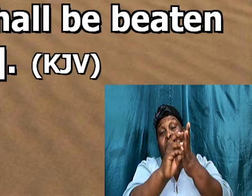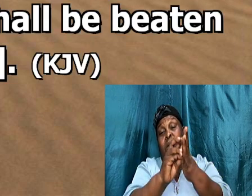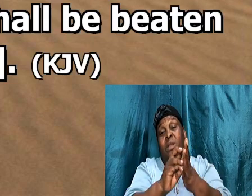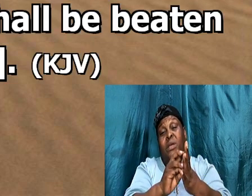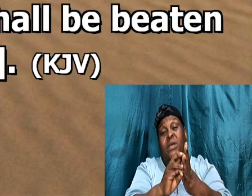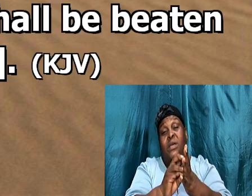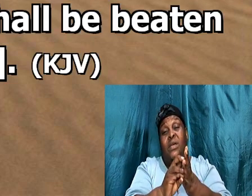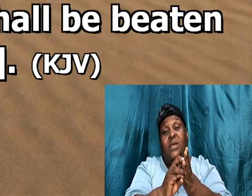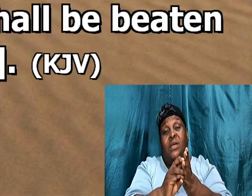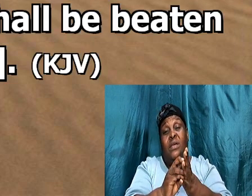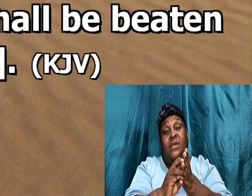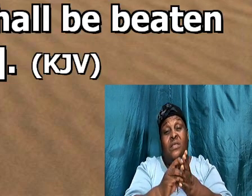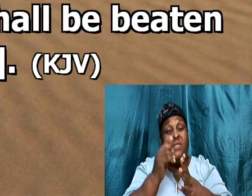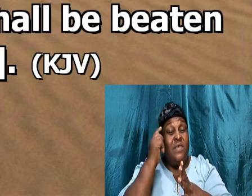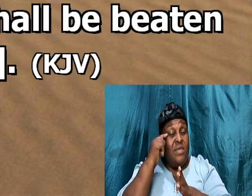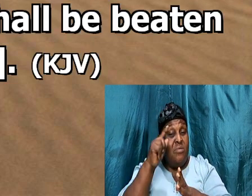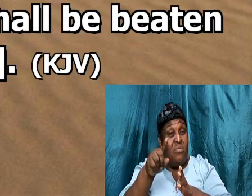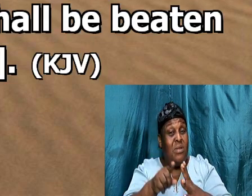away,